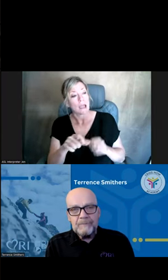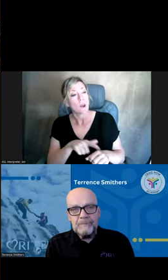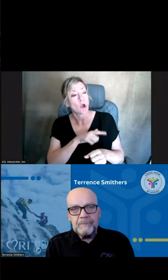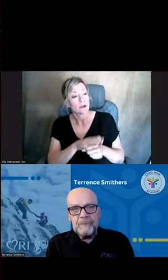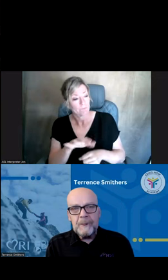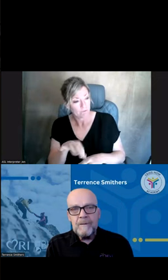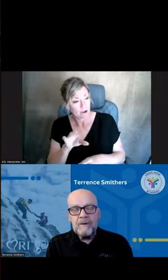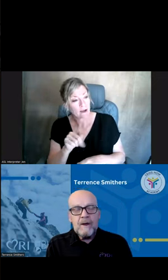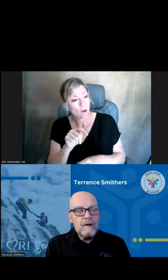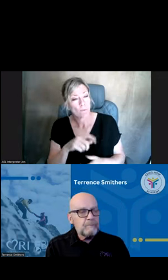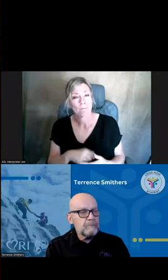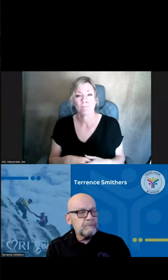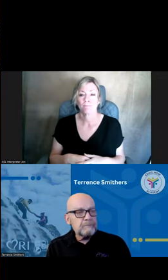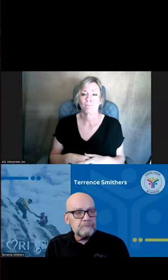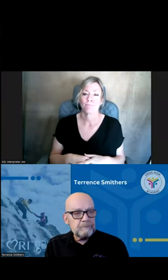out.